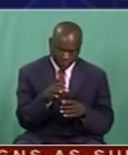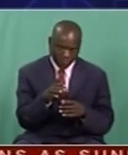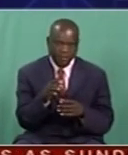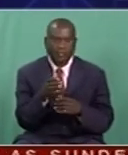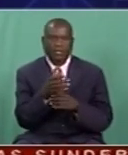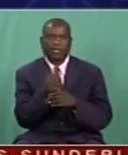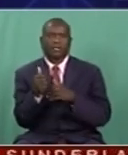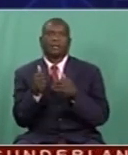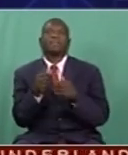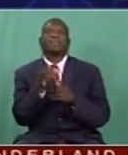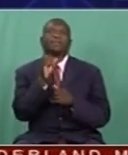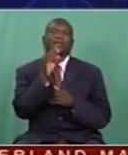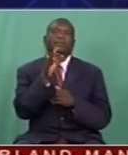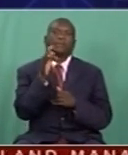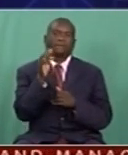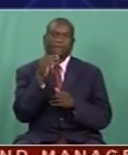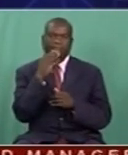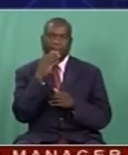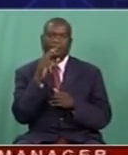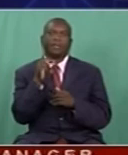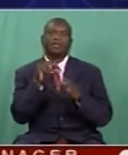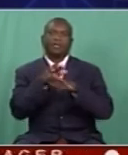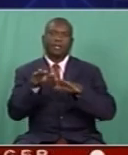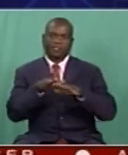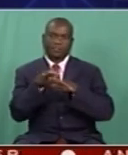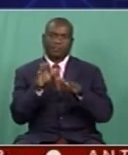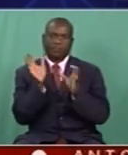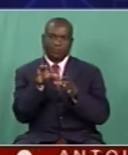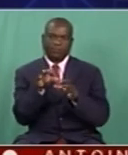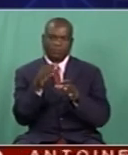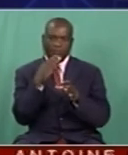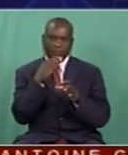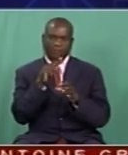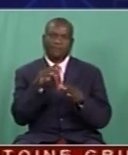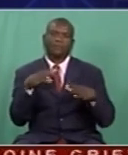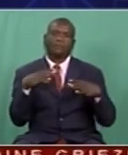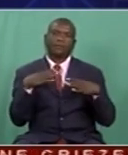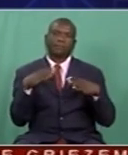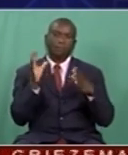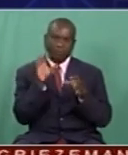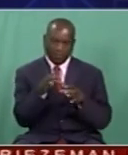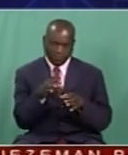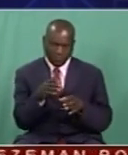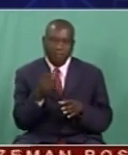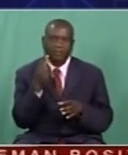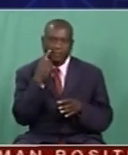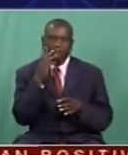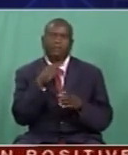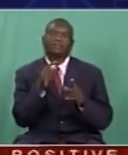SFM, is actually a national radio station. And I think that's critical for us to know in terms of rich and all that.